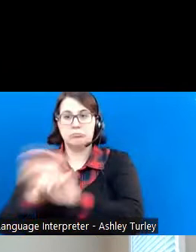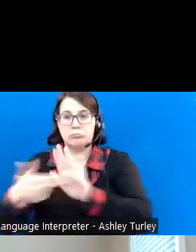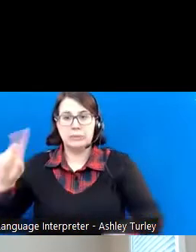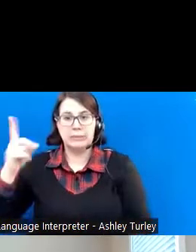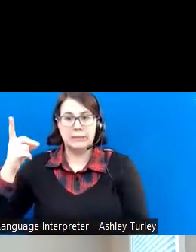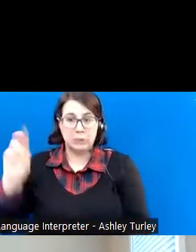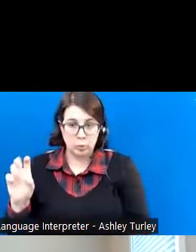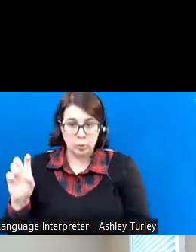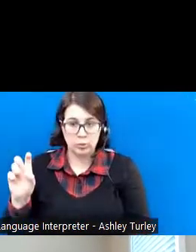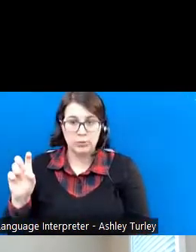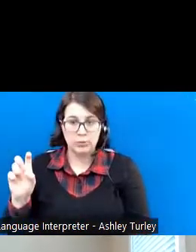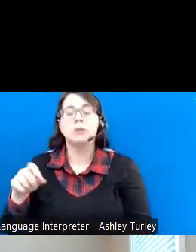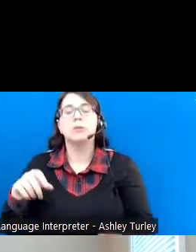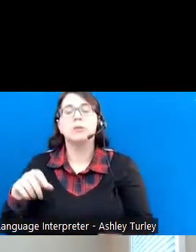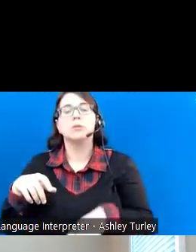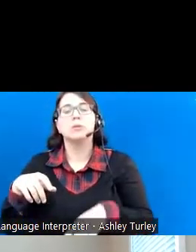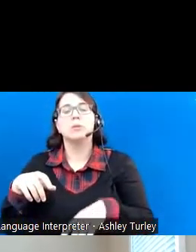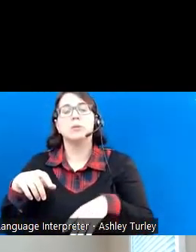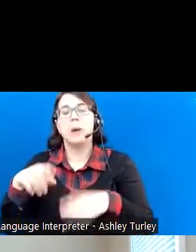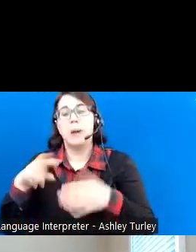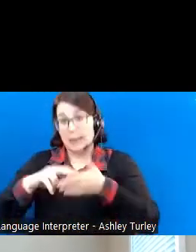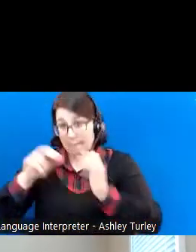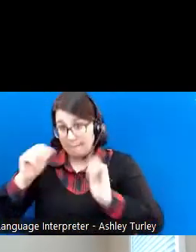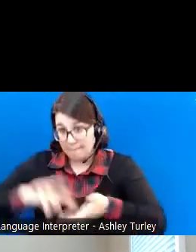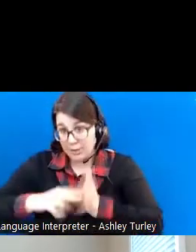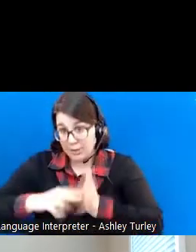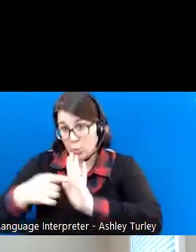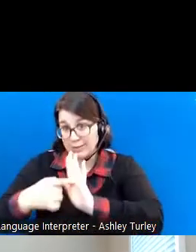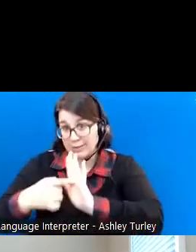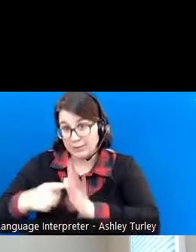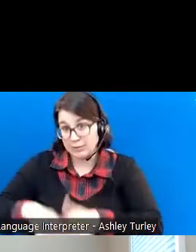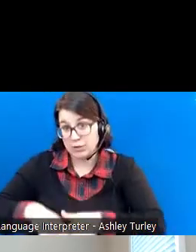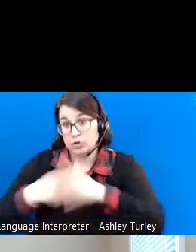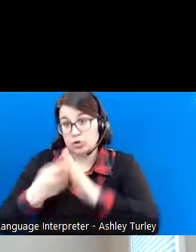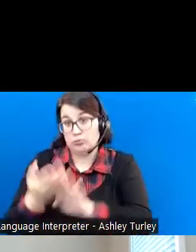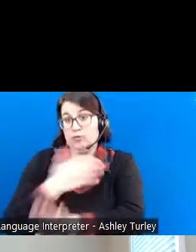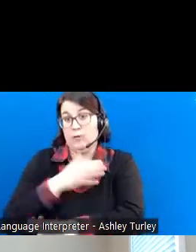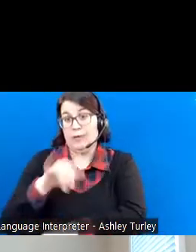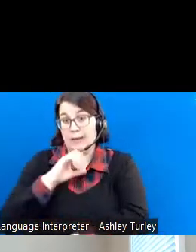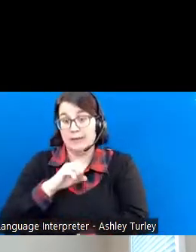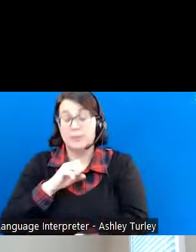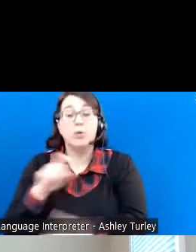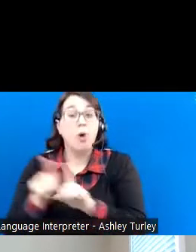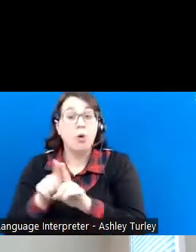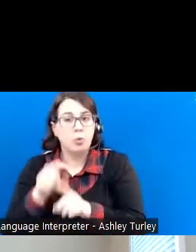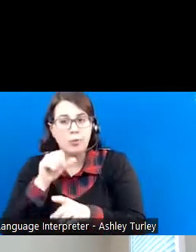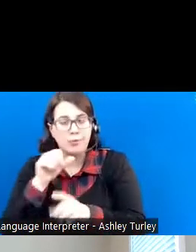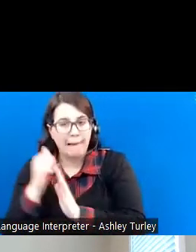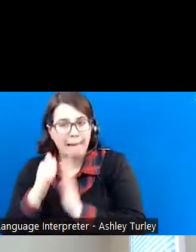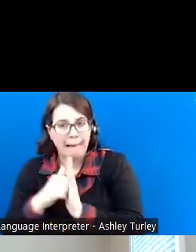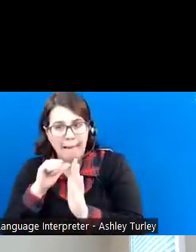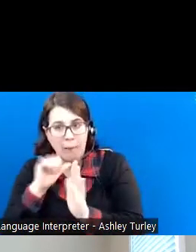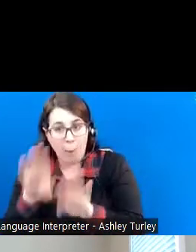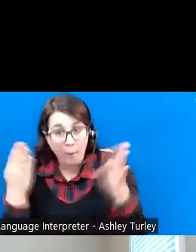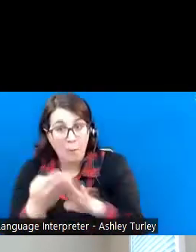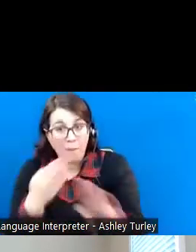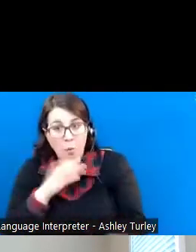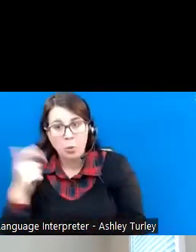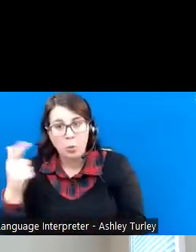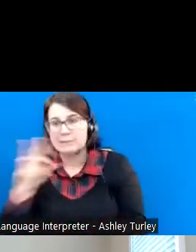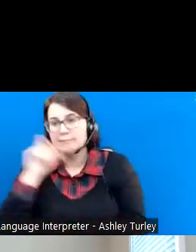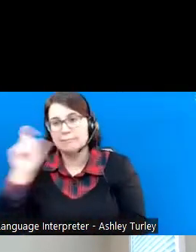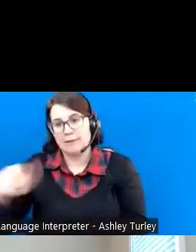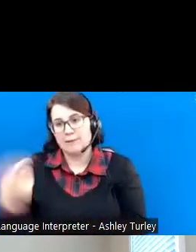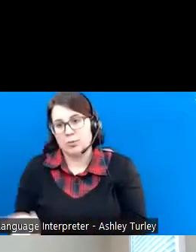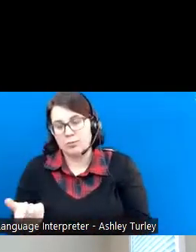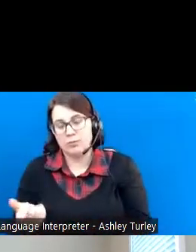include the onset of the symptoms. Also, you do not have to open the account before the age of 26. And then we have one of